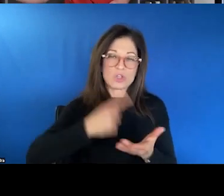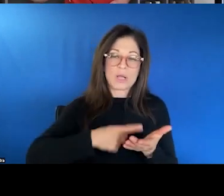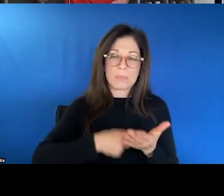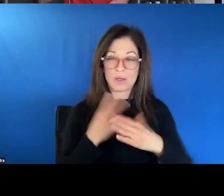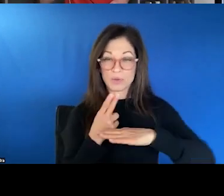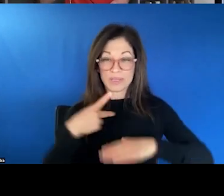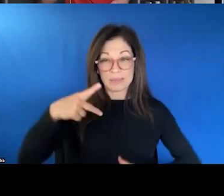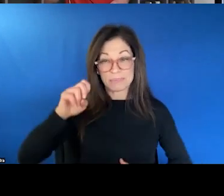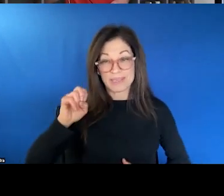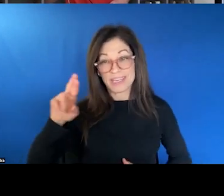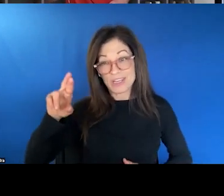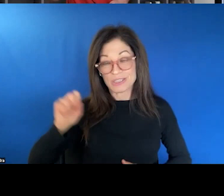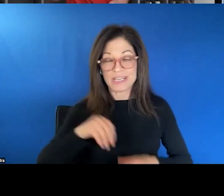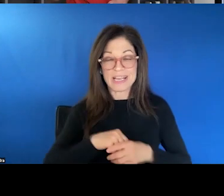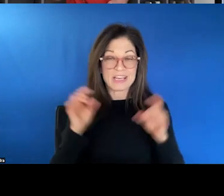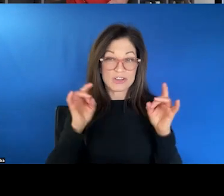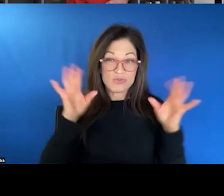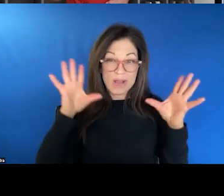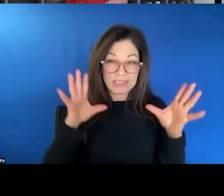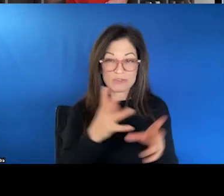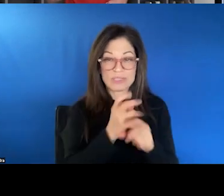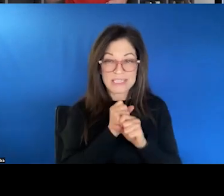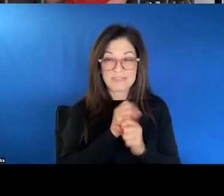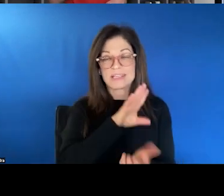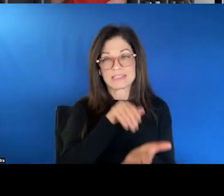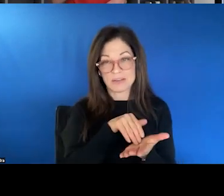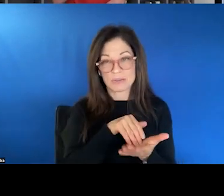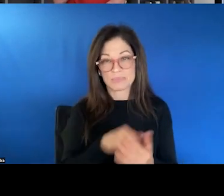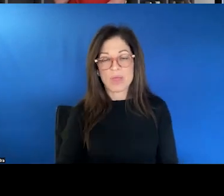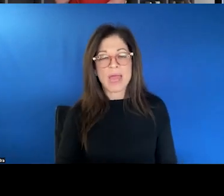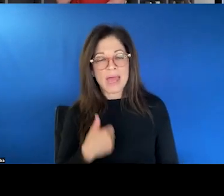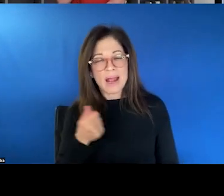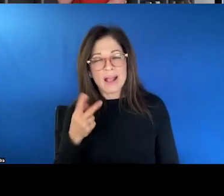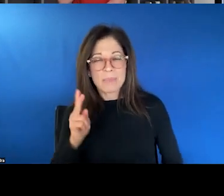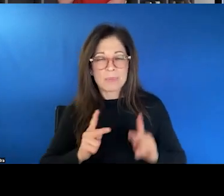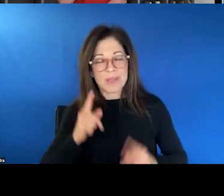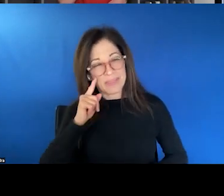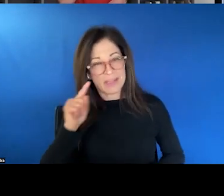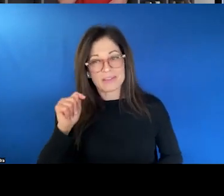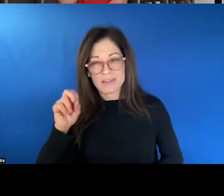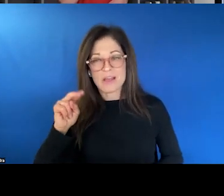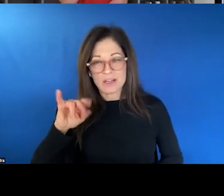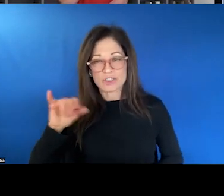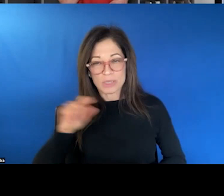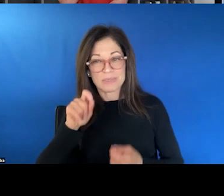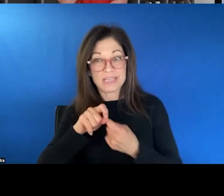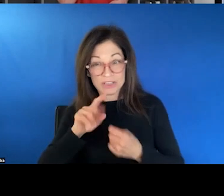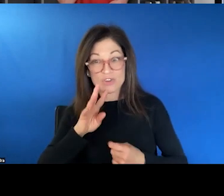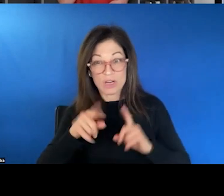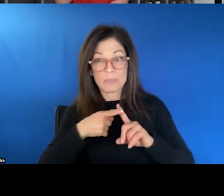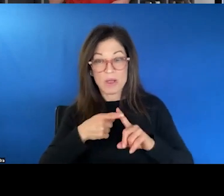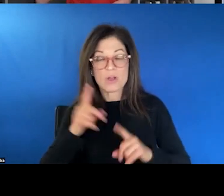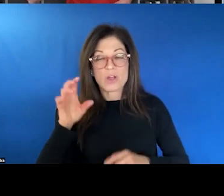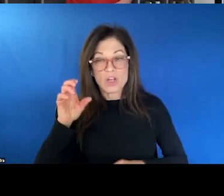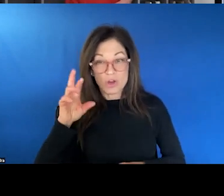within those crisis receiving centers. So we had a couple of folks, think Tanja in particular, talk about crisis receiving centers